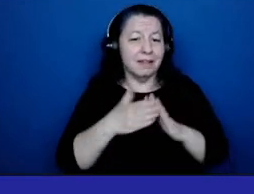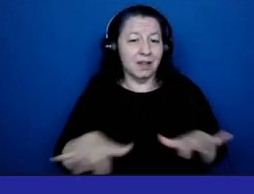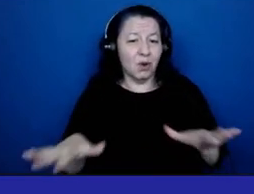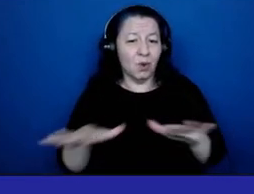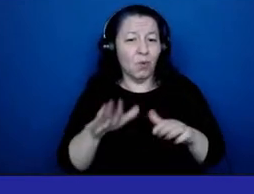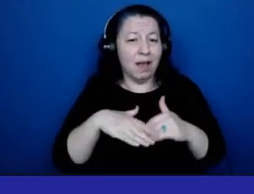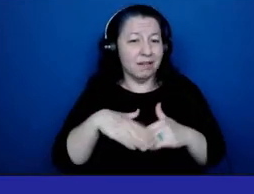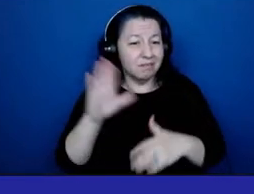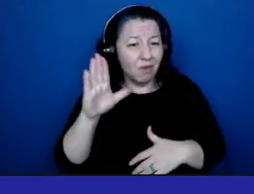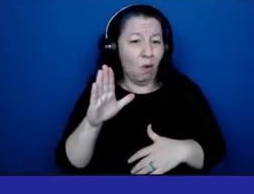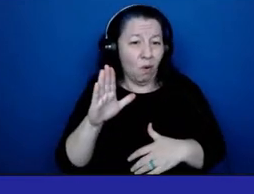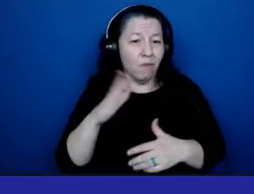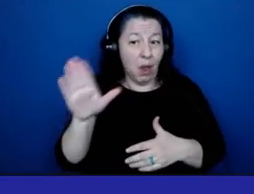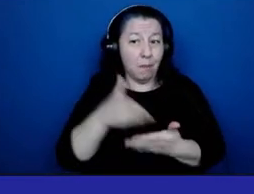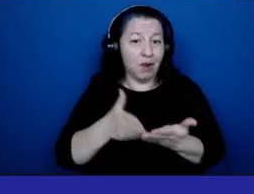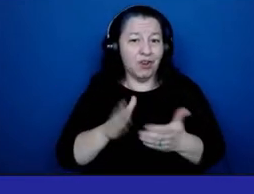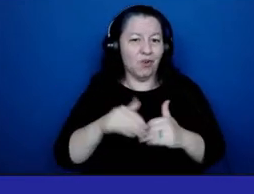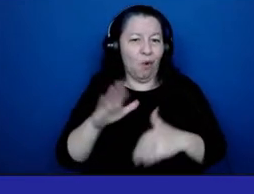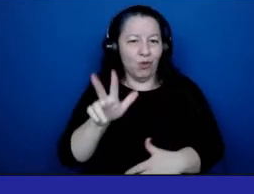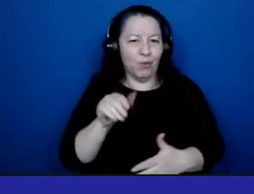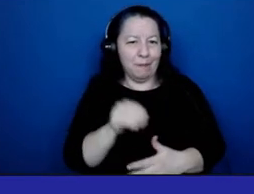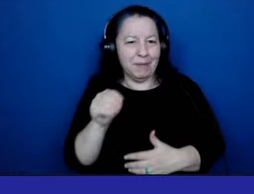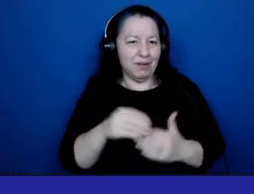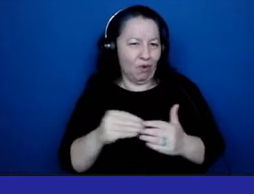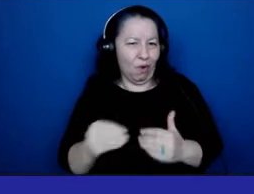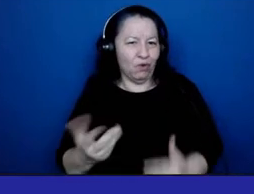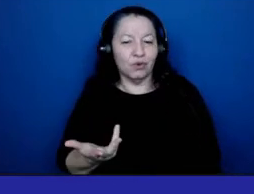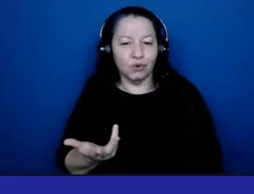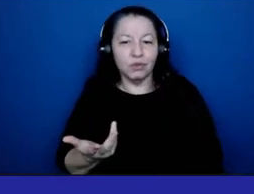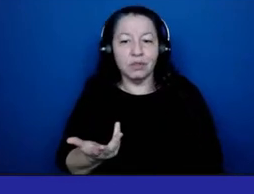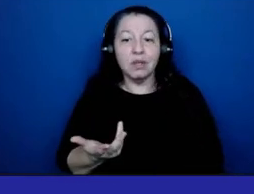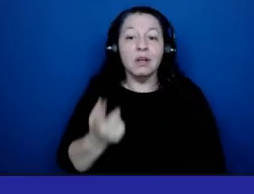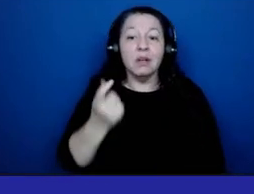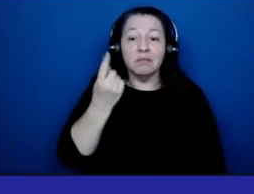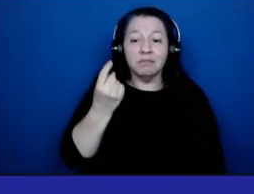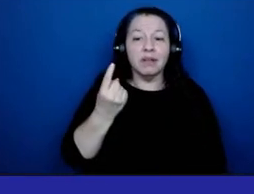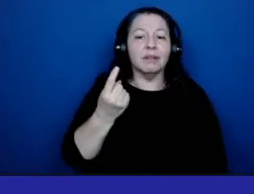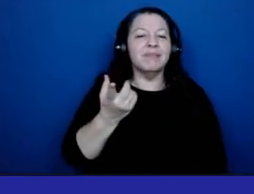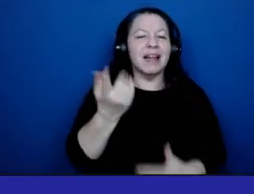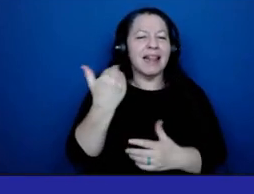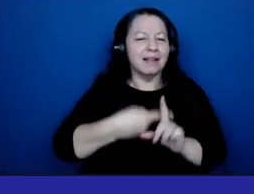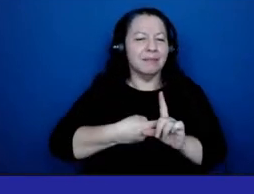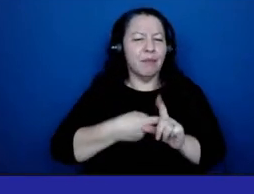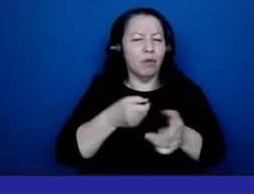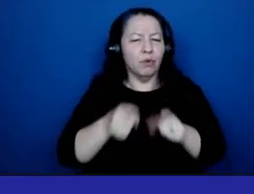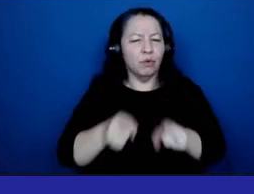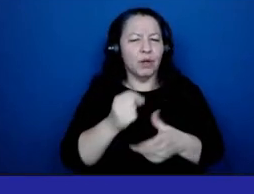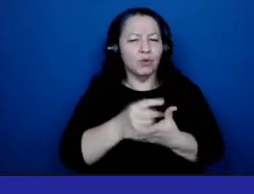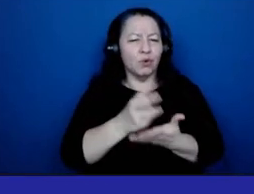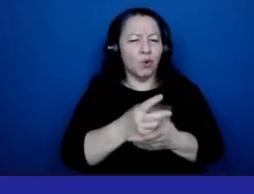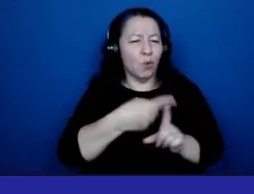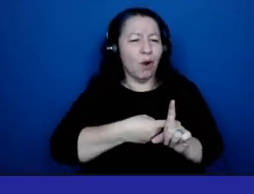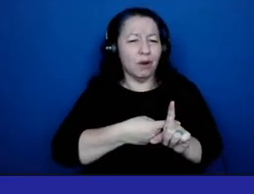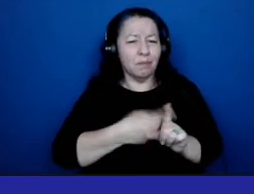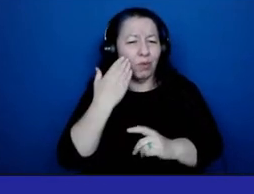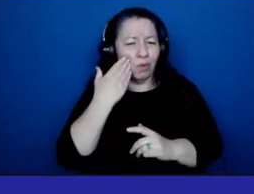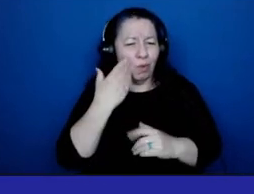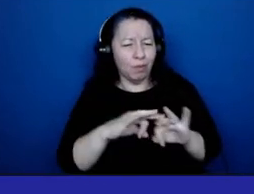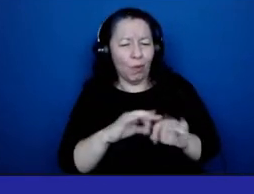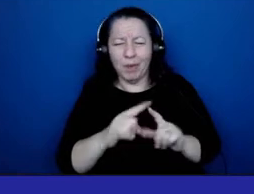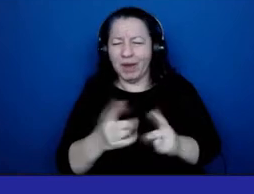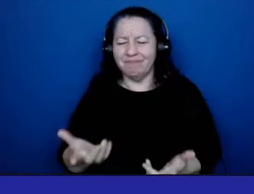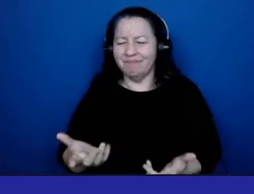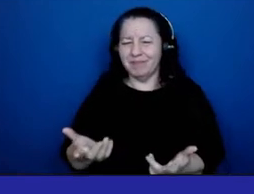know, we always hear the importance of mental health and social workers, especially last month during a social work month. But it's kind of hard to read any messages